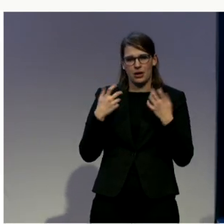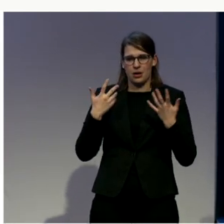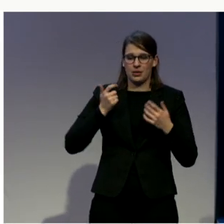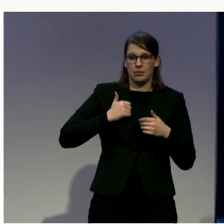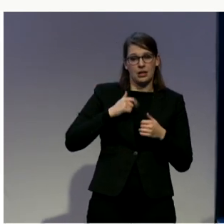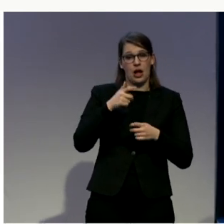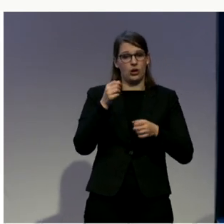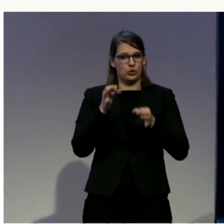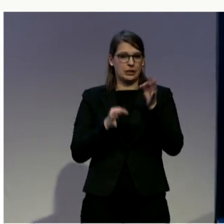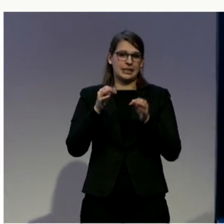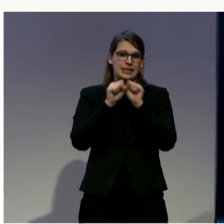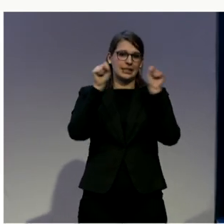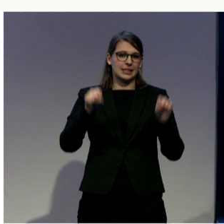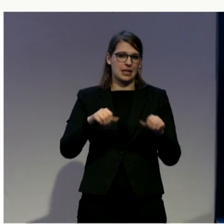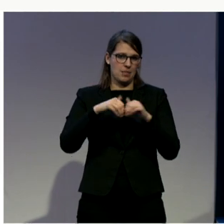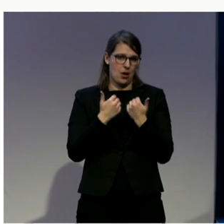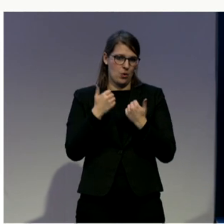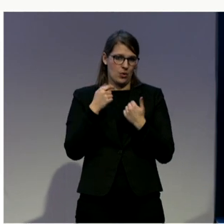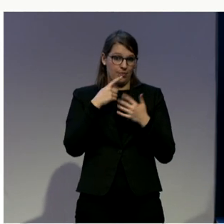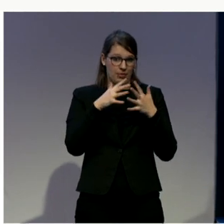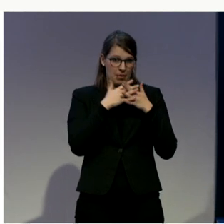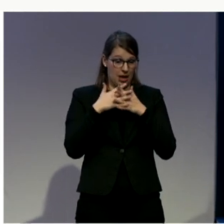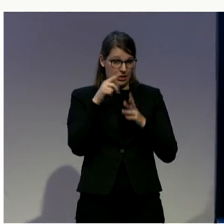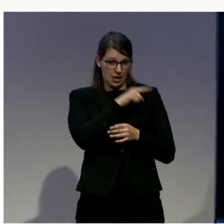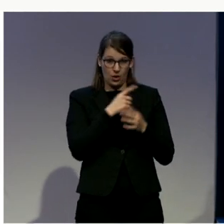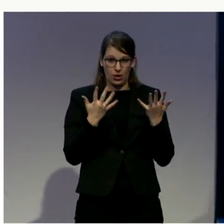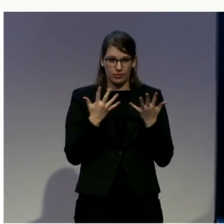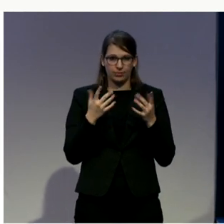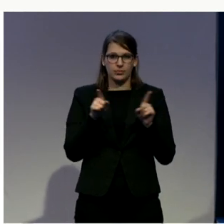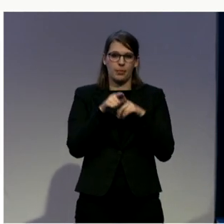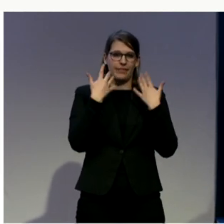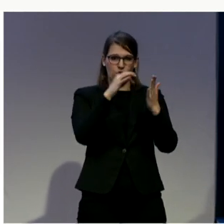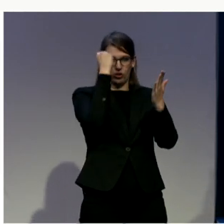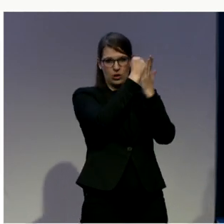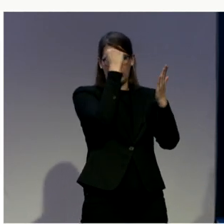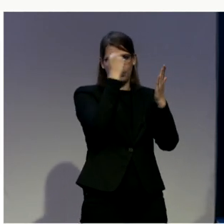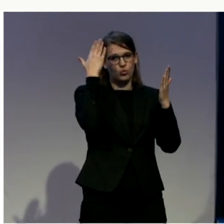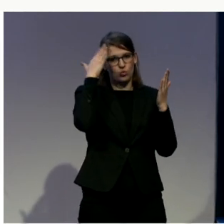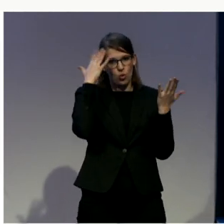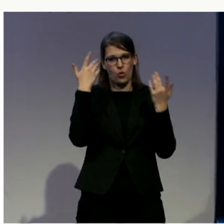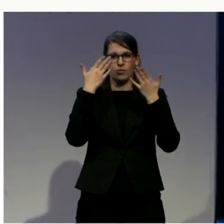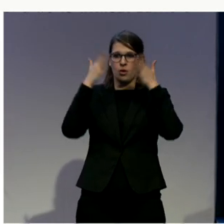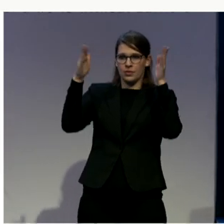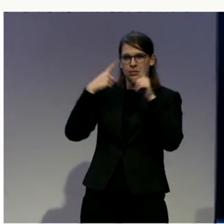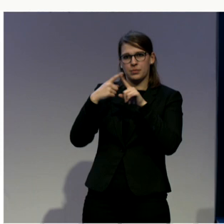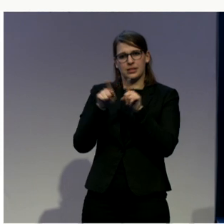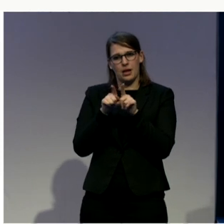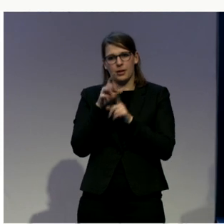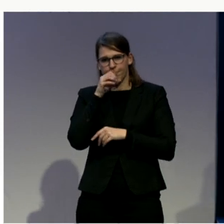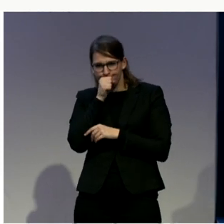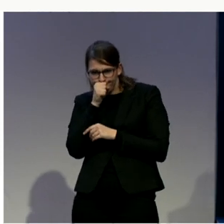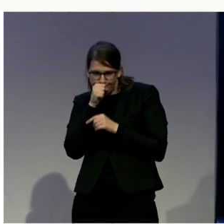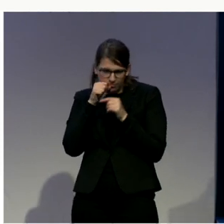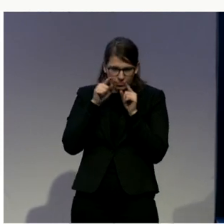is bias. Bias that's both implicit and explicit. So we know in the U.S., and I'm sure this is true in many